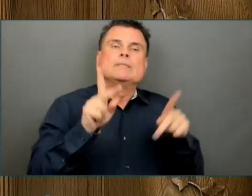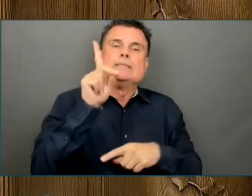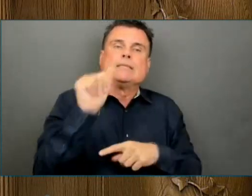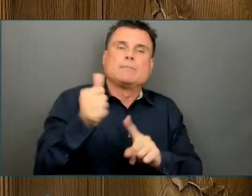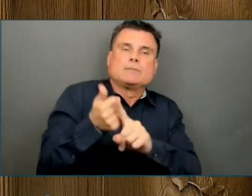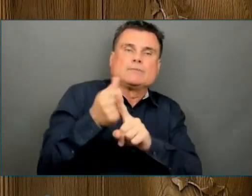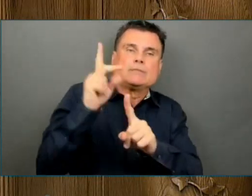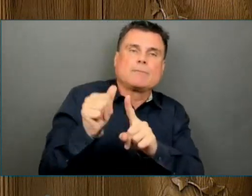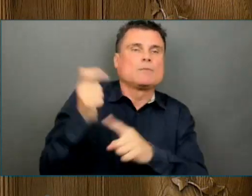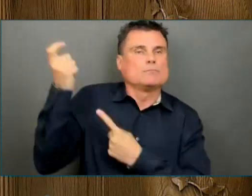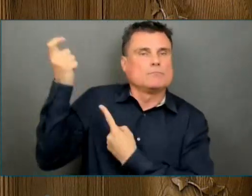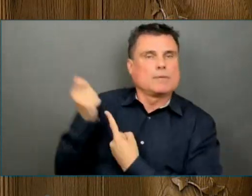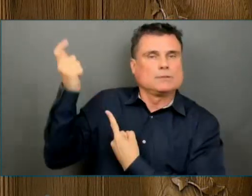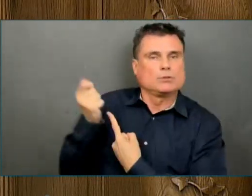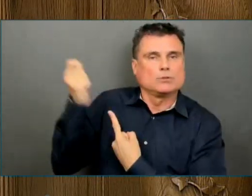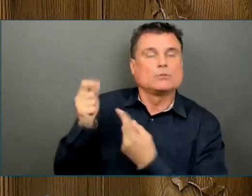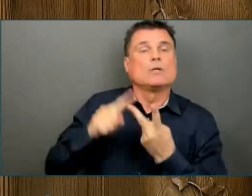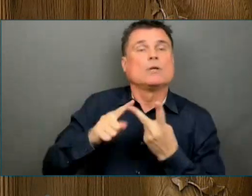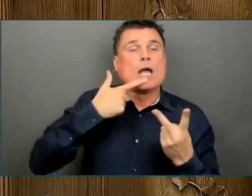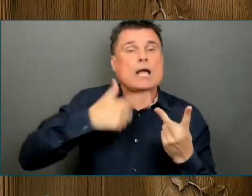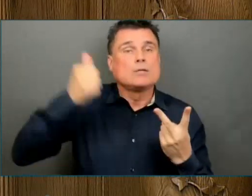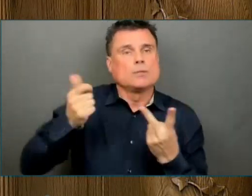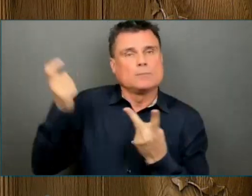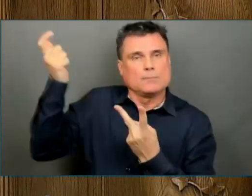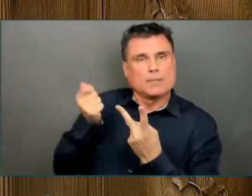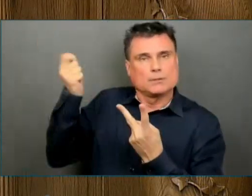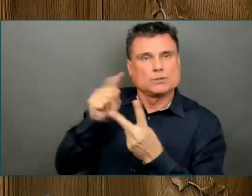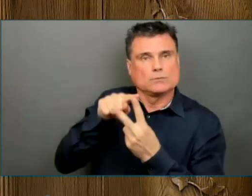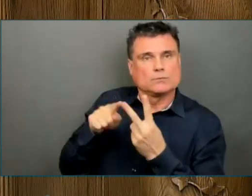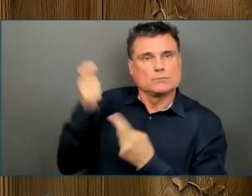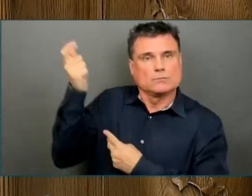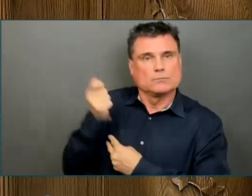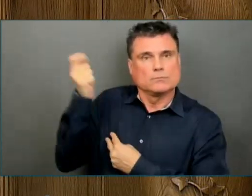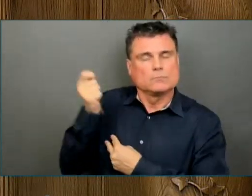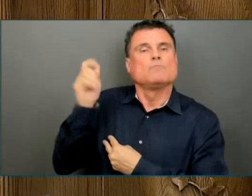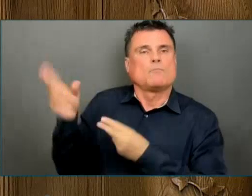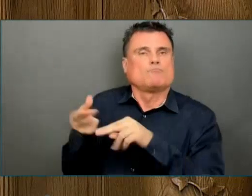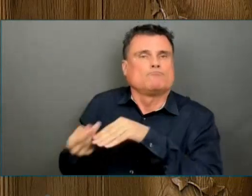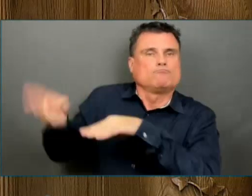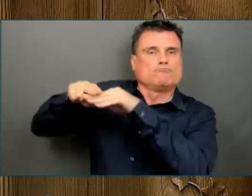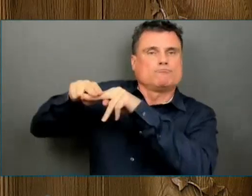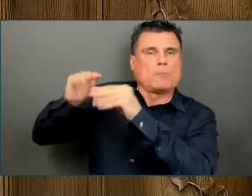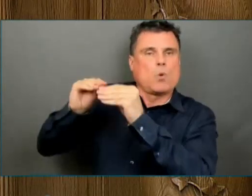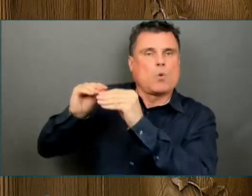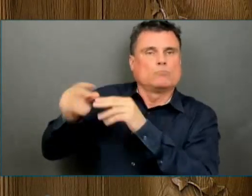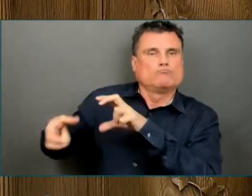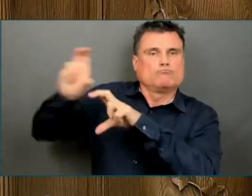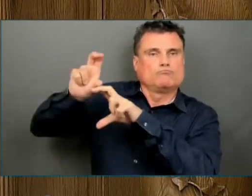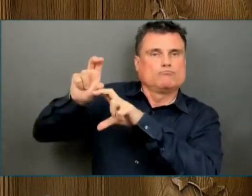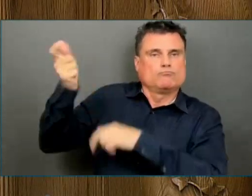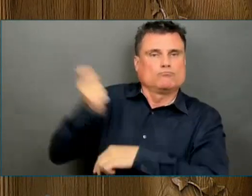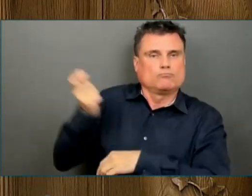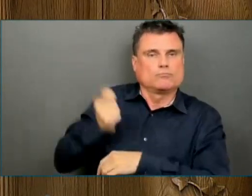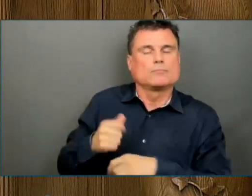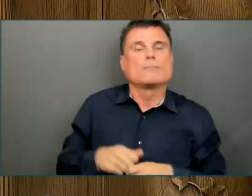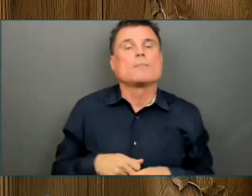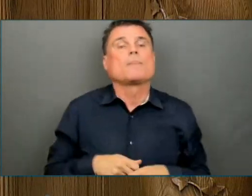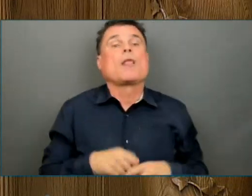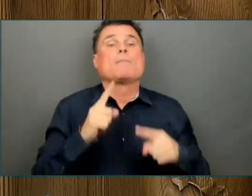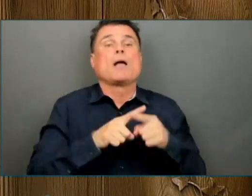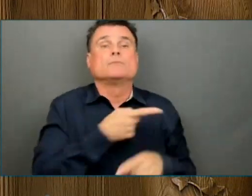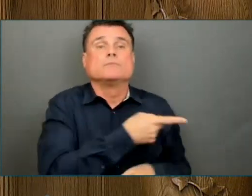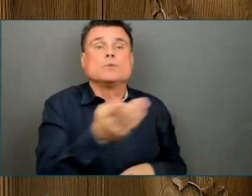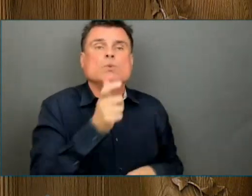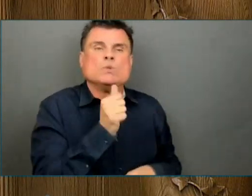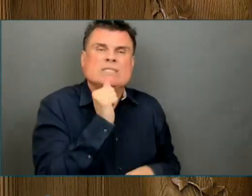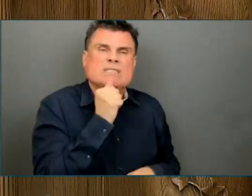Perhaps most challenged over the last year have been those most vulnerable in our province. This includes people facing